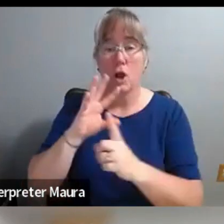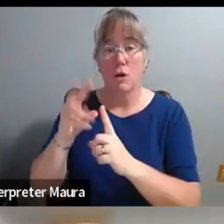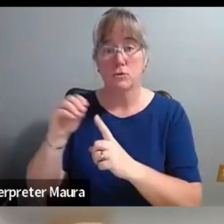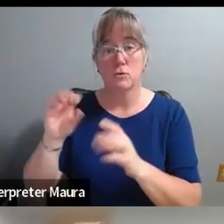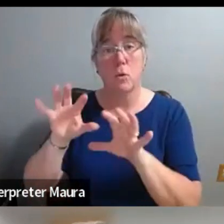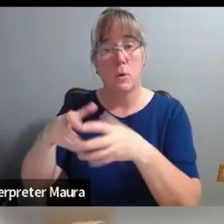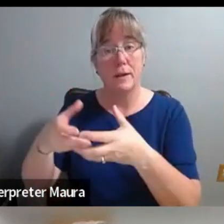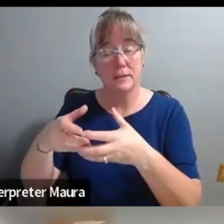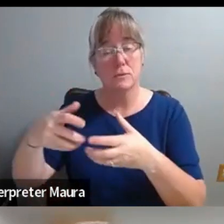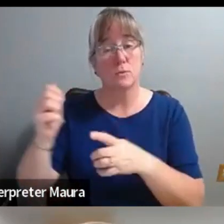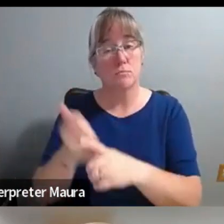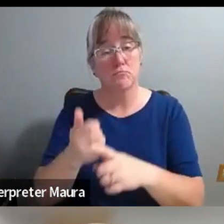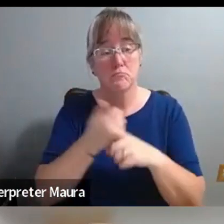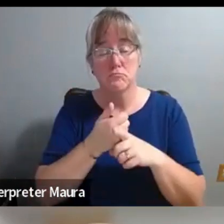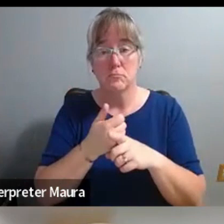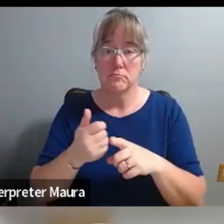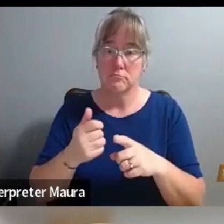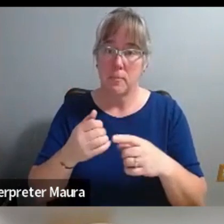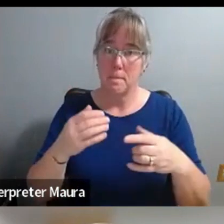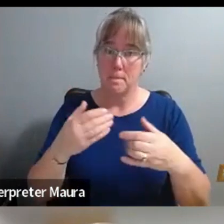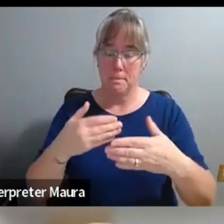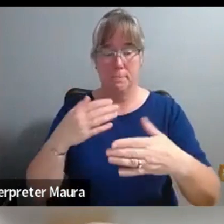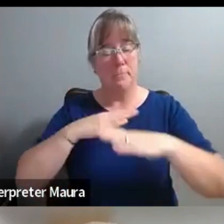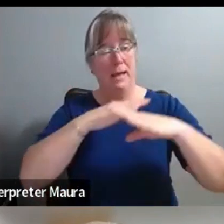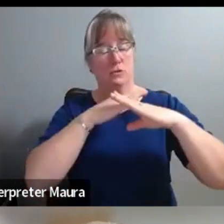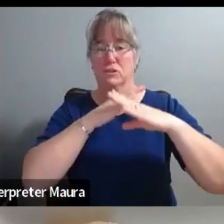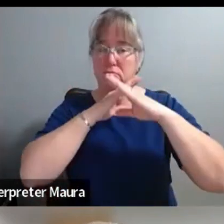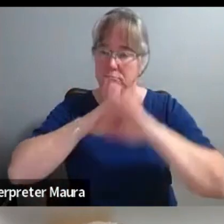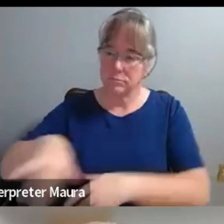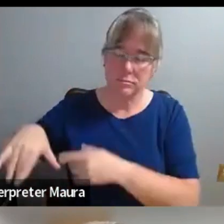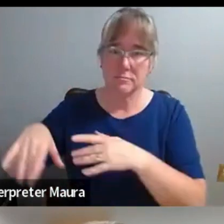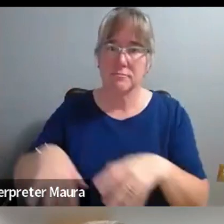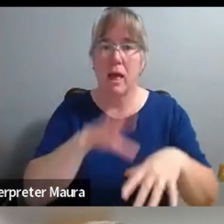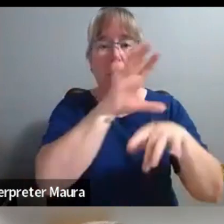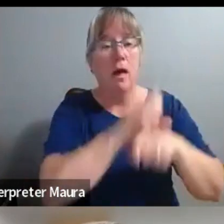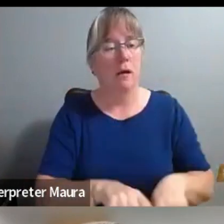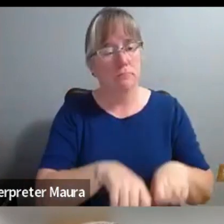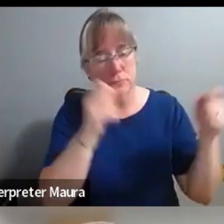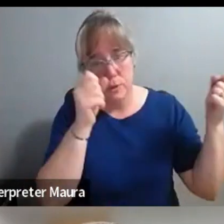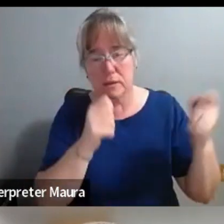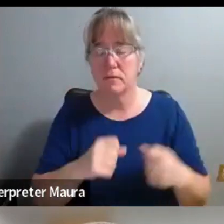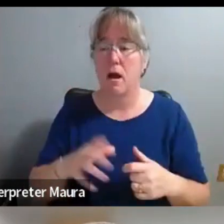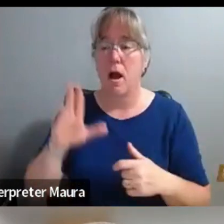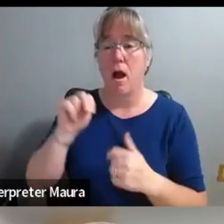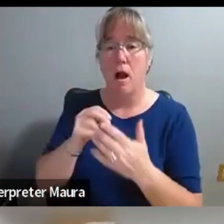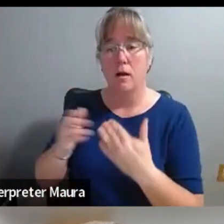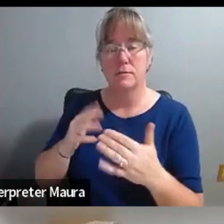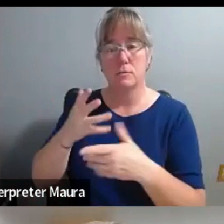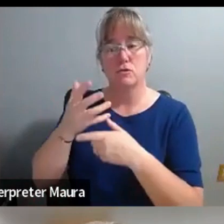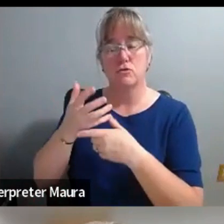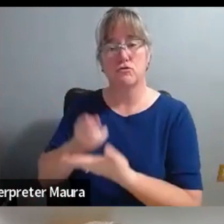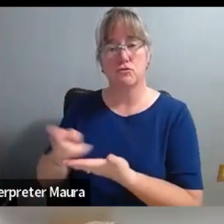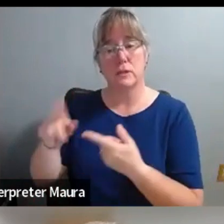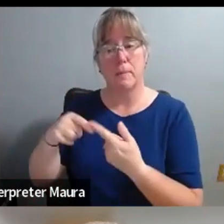who have pushed past boundaries, broken conventions, addressed uncomfortable truths about their institution's